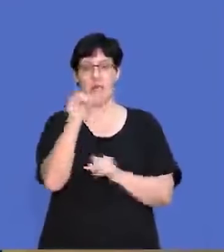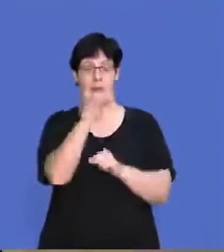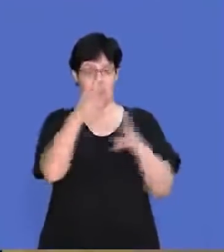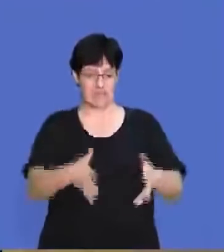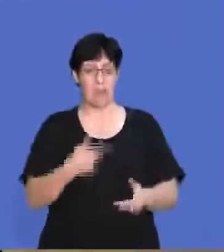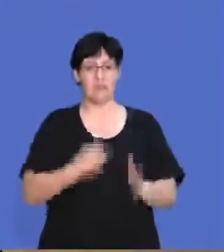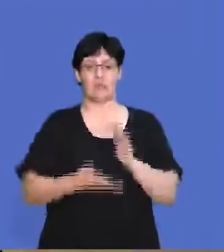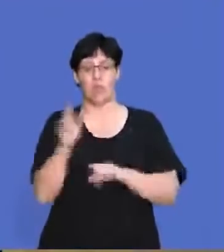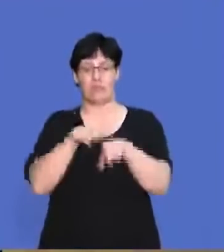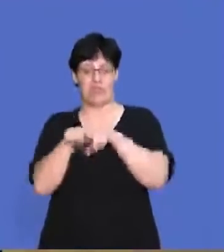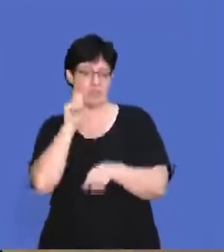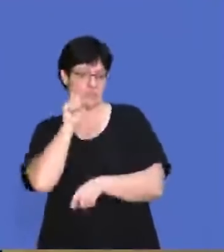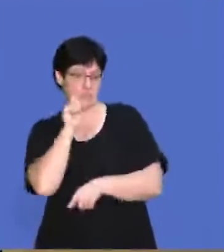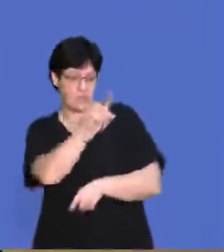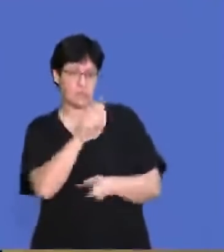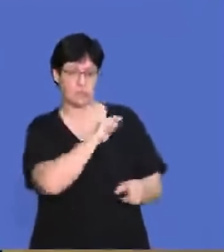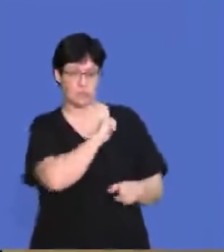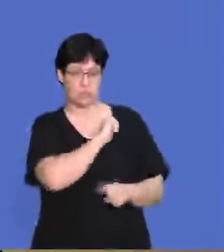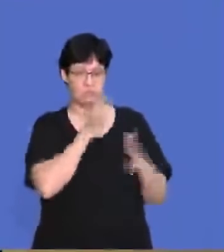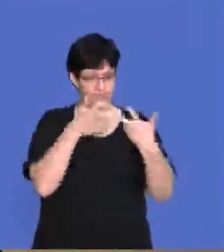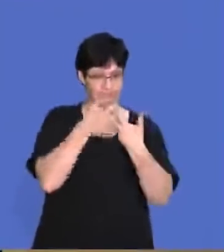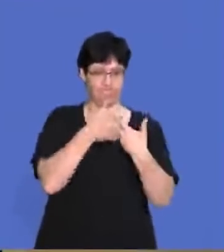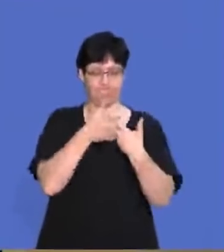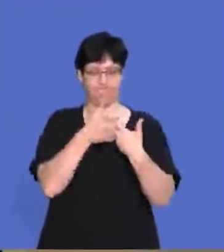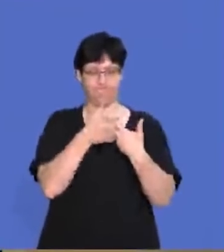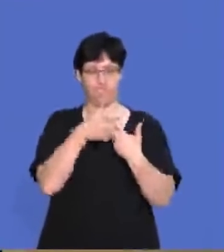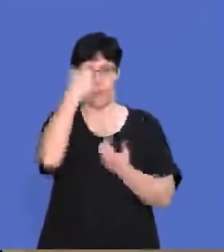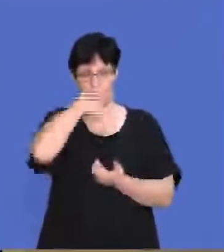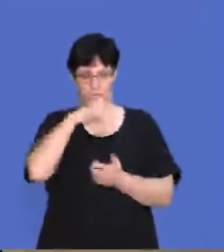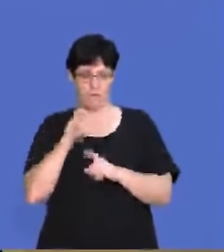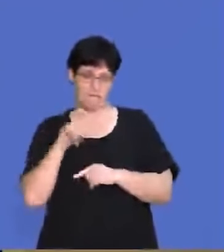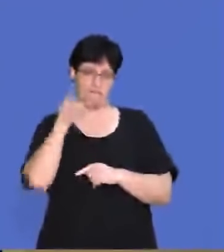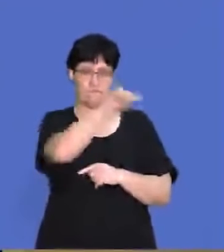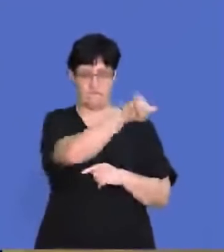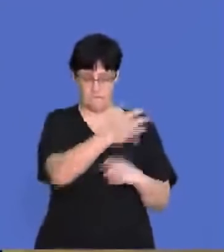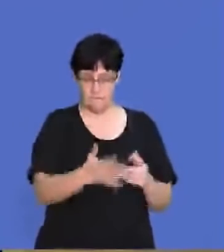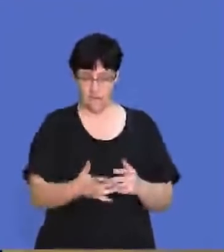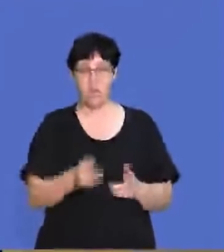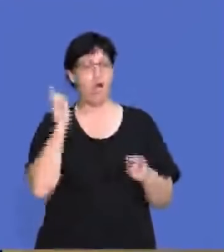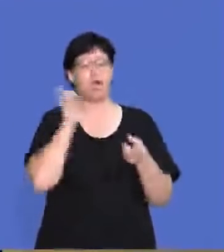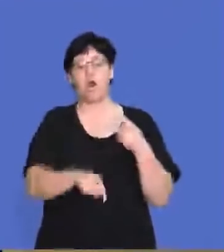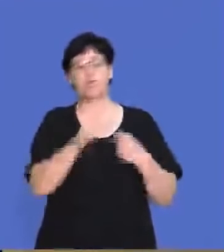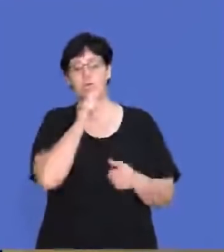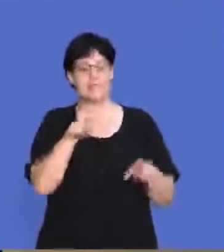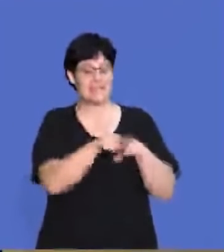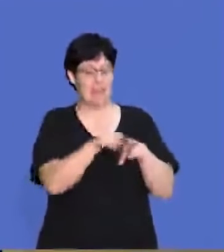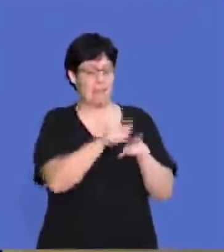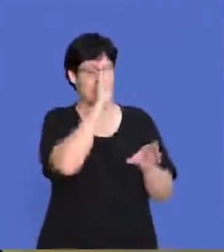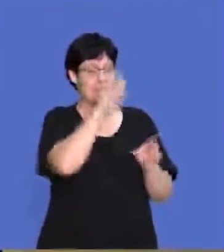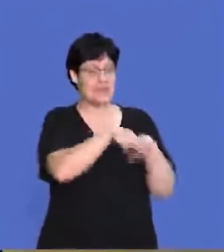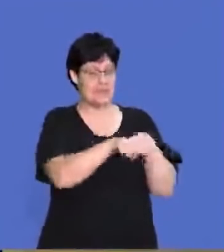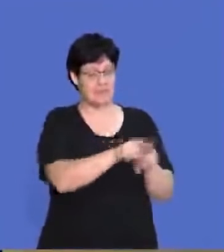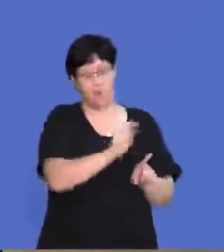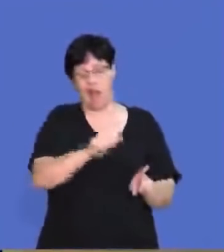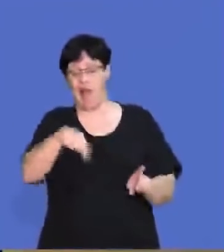you're going to have to go on certain tests, right? That is applicable for when the pilots are flying a plane. Now, they can't use those